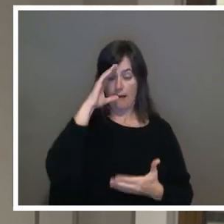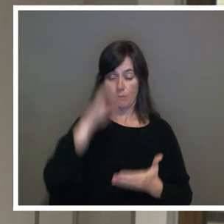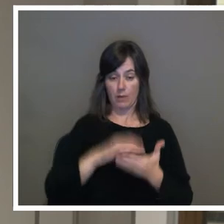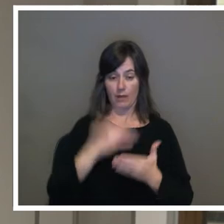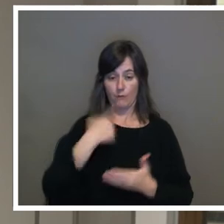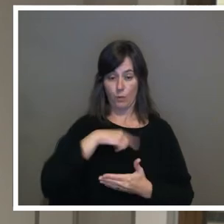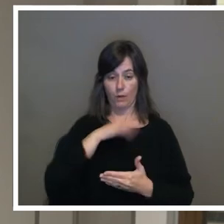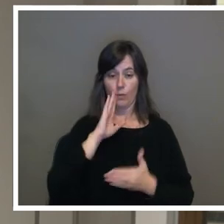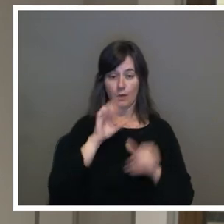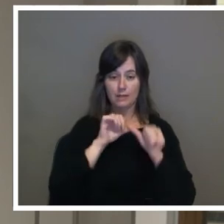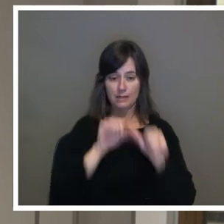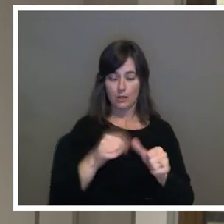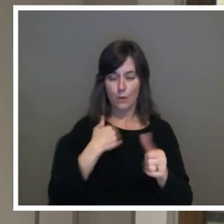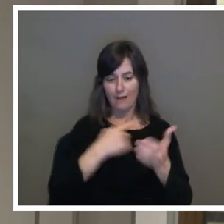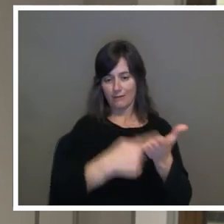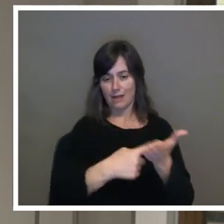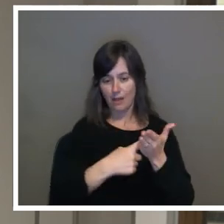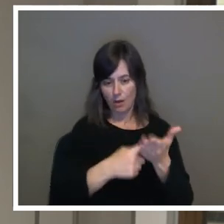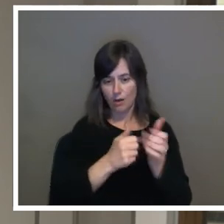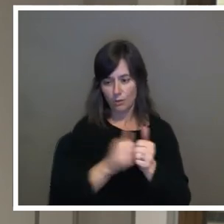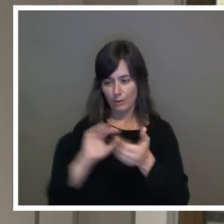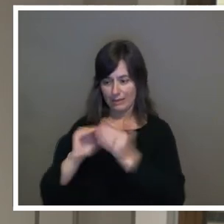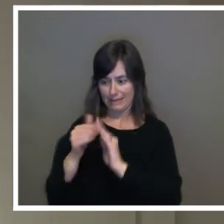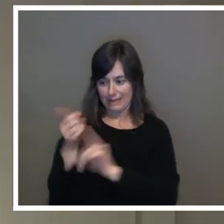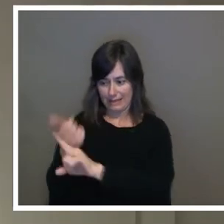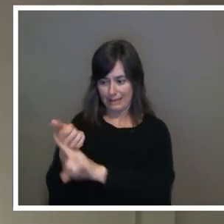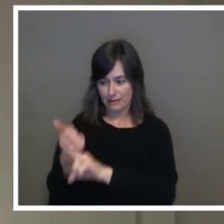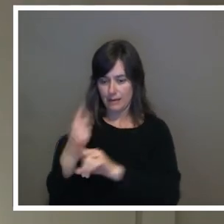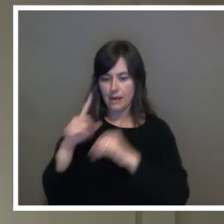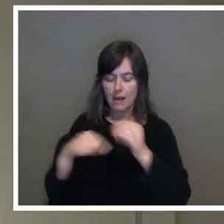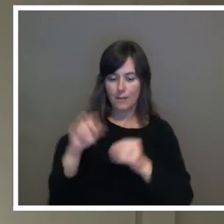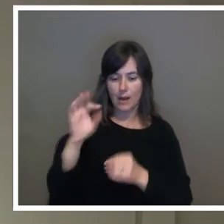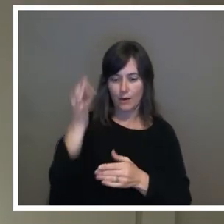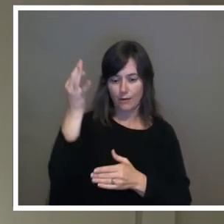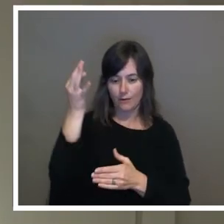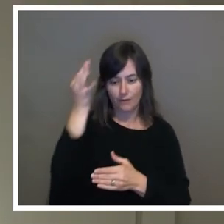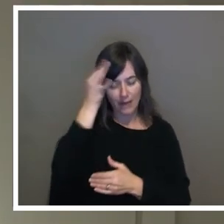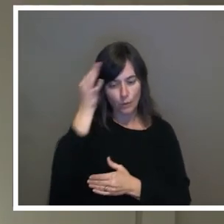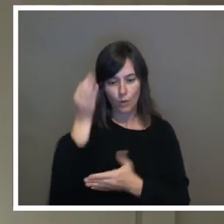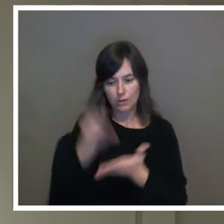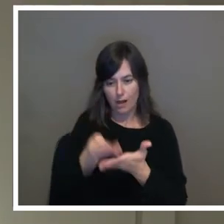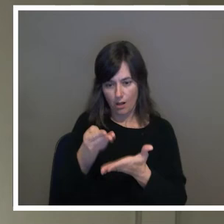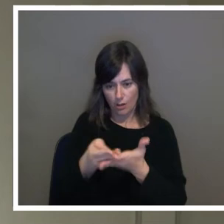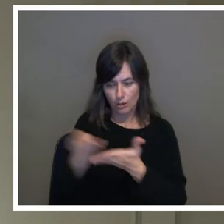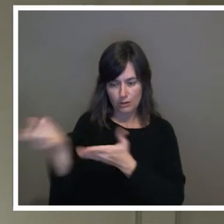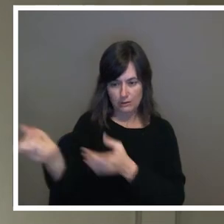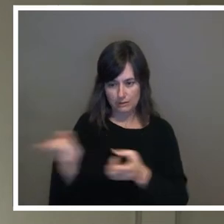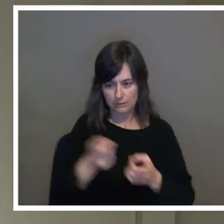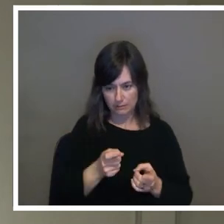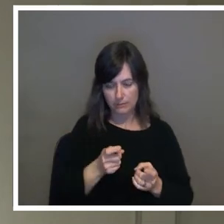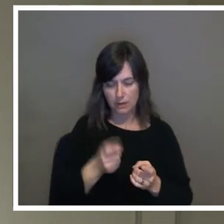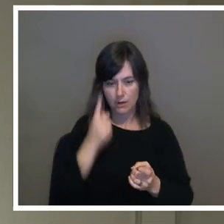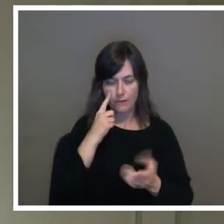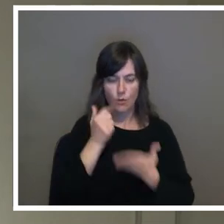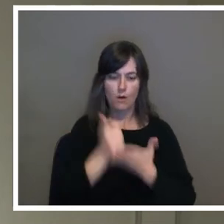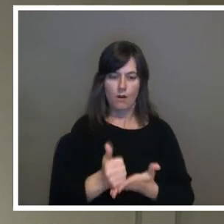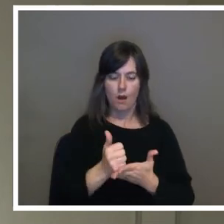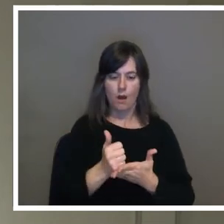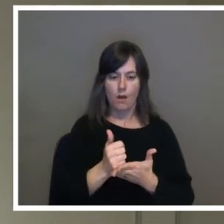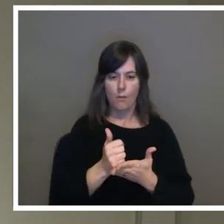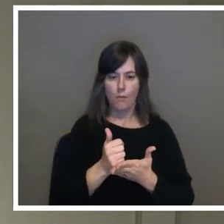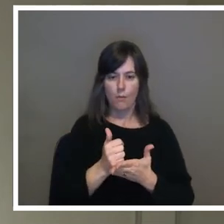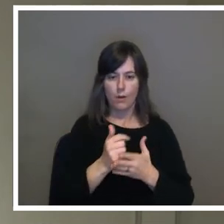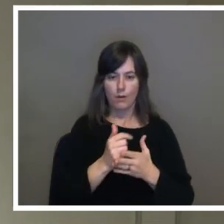to have dialogue with the city about federal dollars that are coming down for, you know, to help offset, you know, some of the